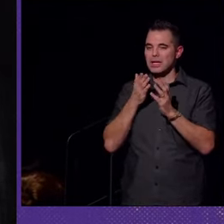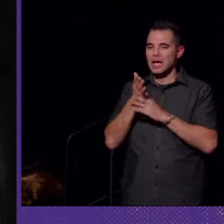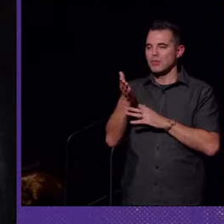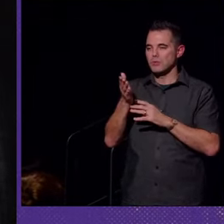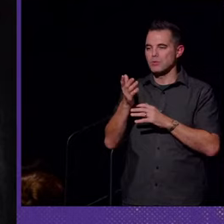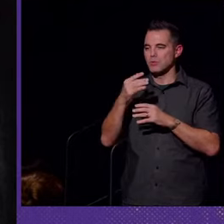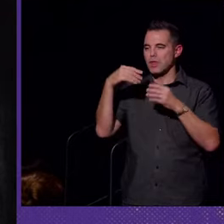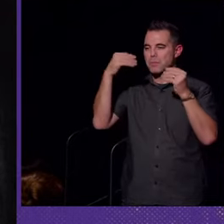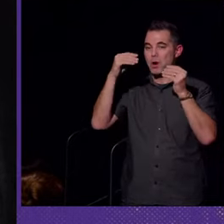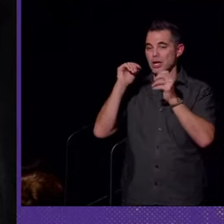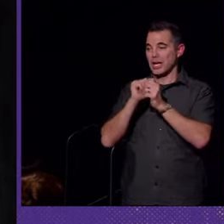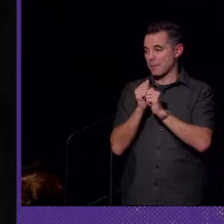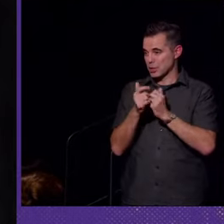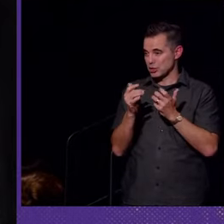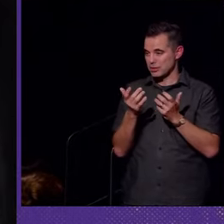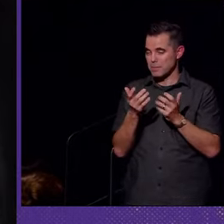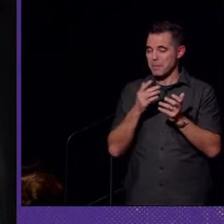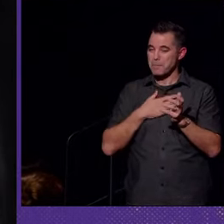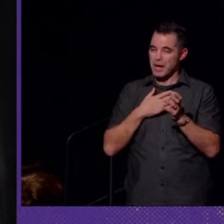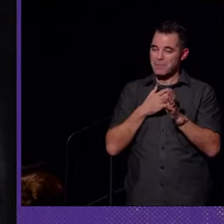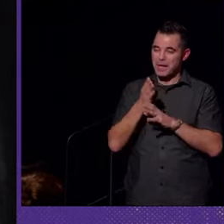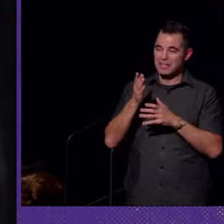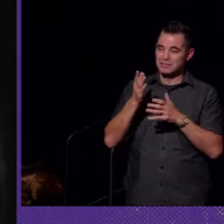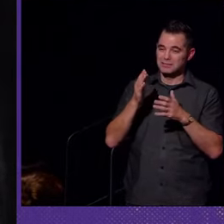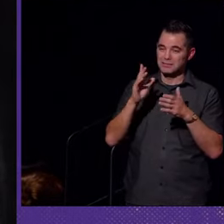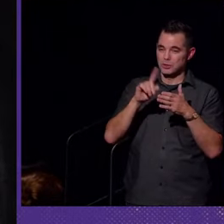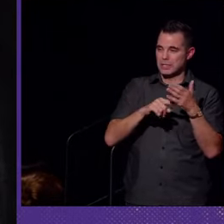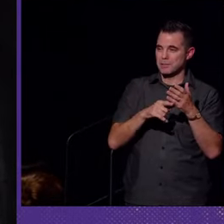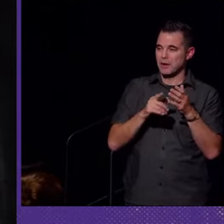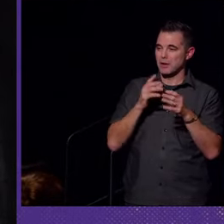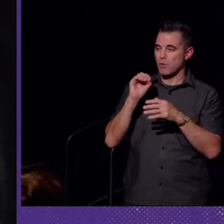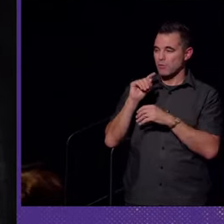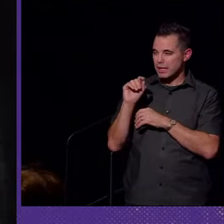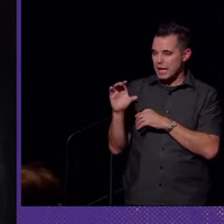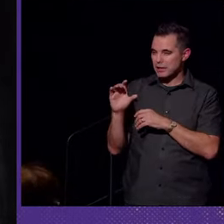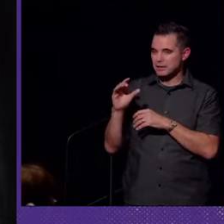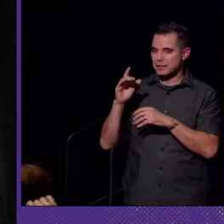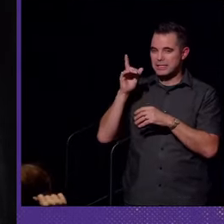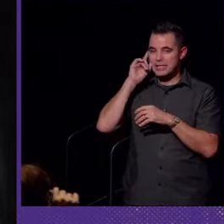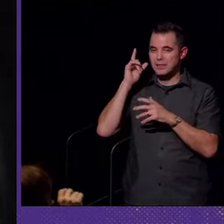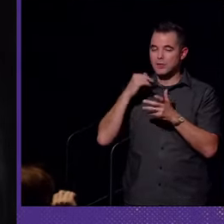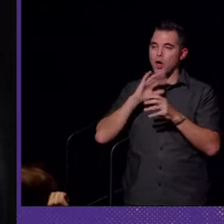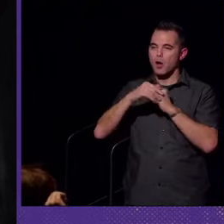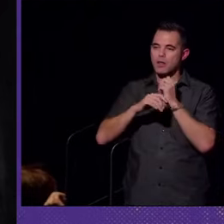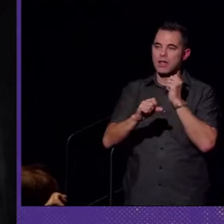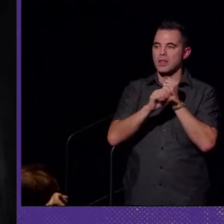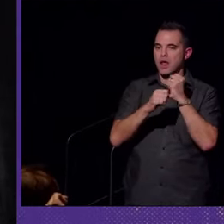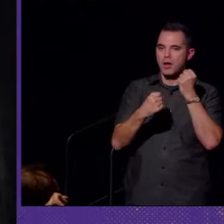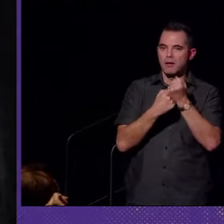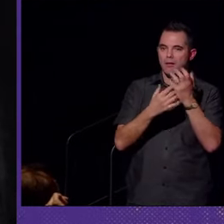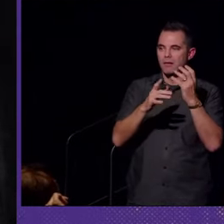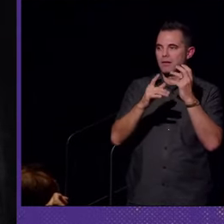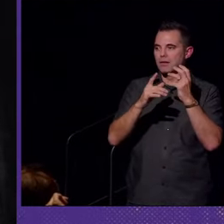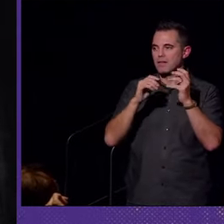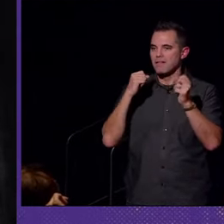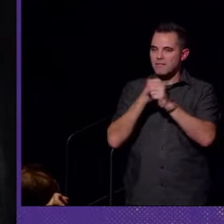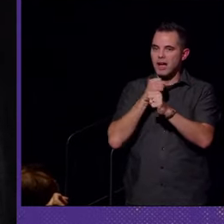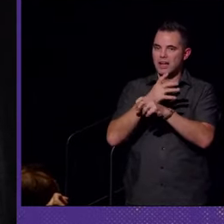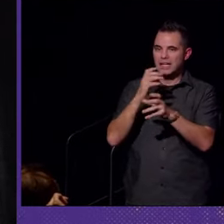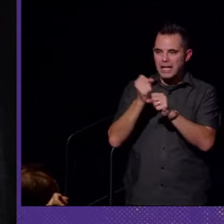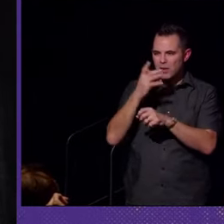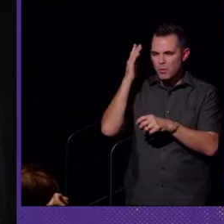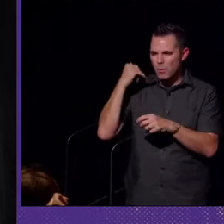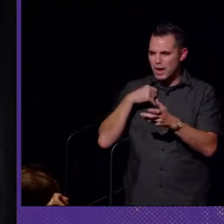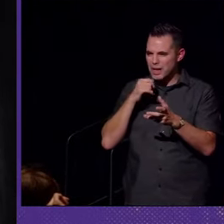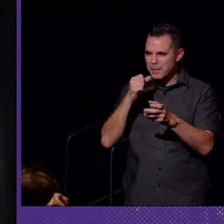the market competition. But my main critique about over-the-counter hearing is all that lobbying and fighting to get there. Why